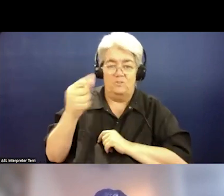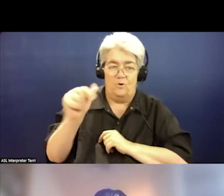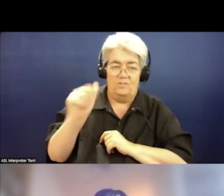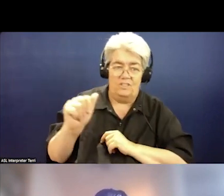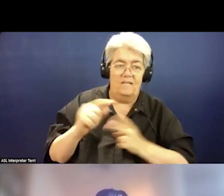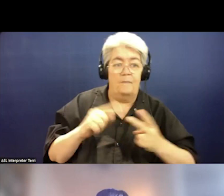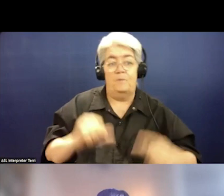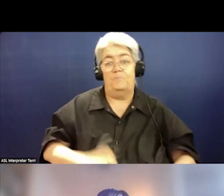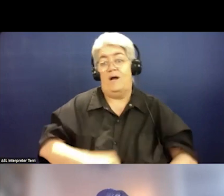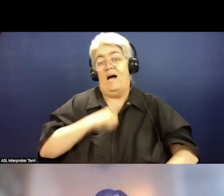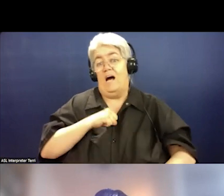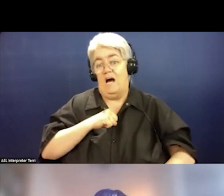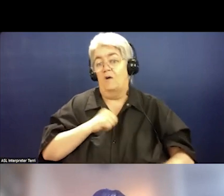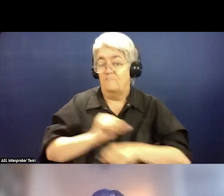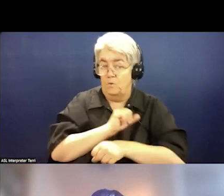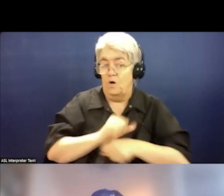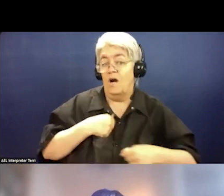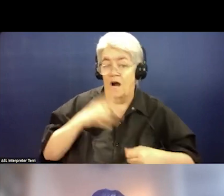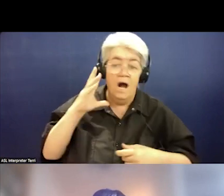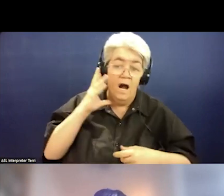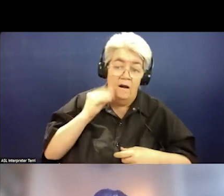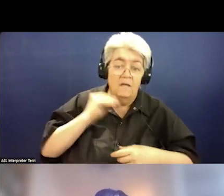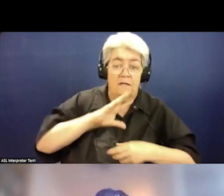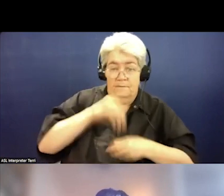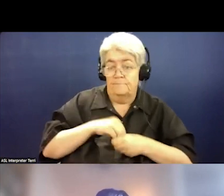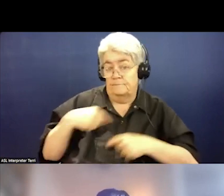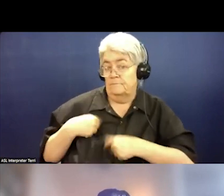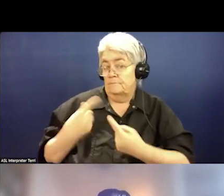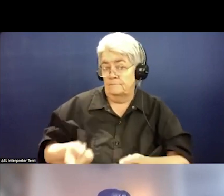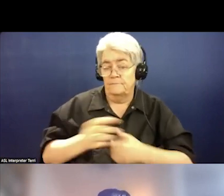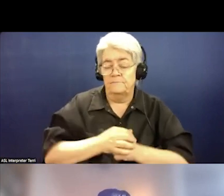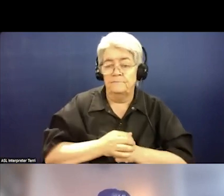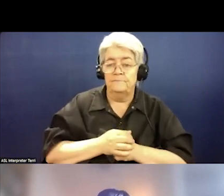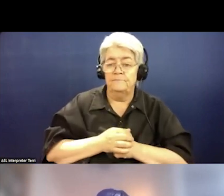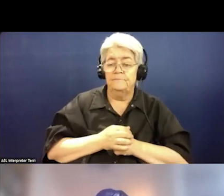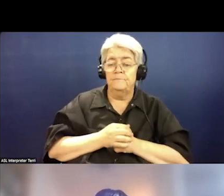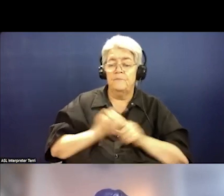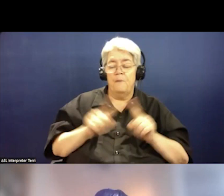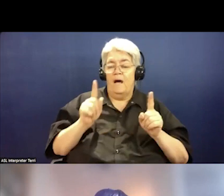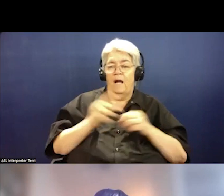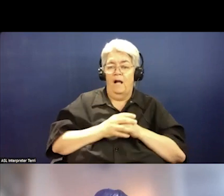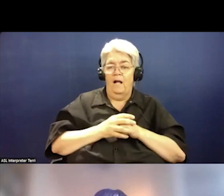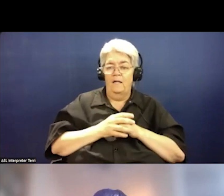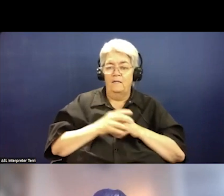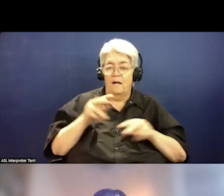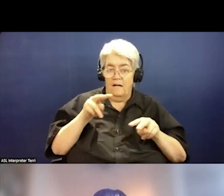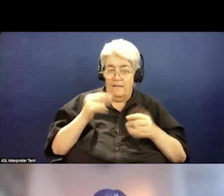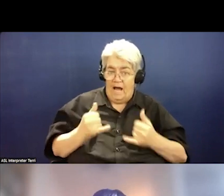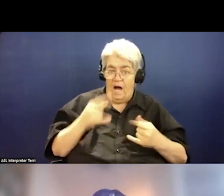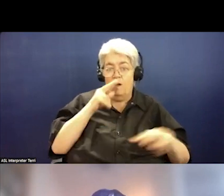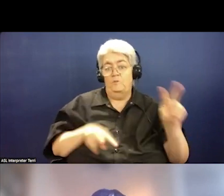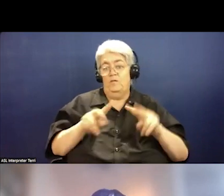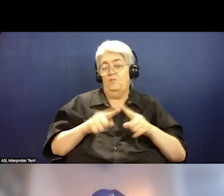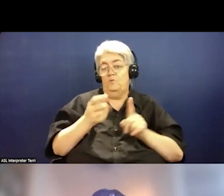proud of the work that I've had an opportunity to be a part of in that state. Um, but I'm looking to now expand